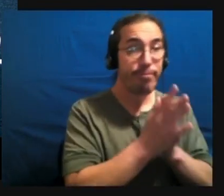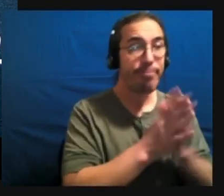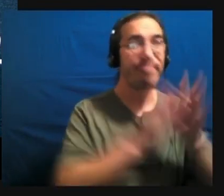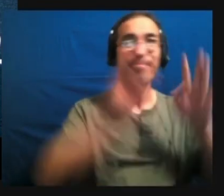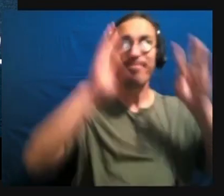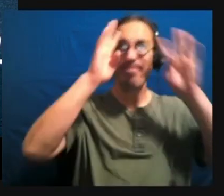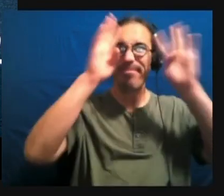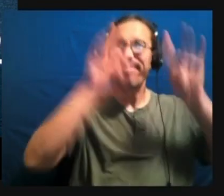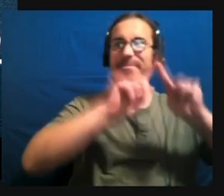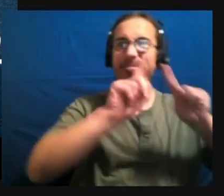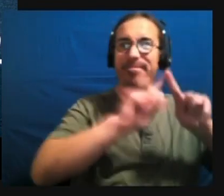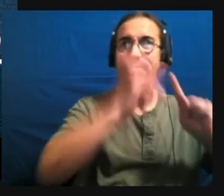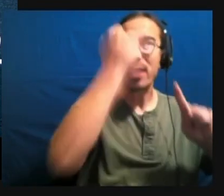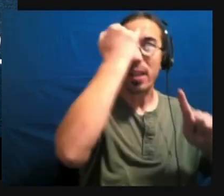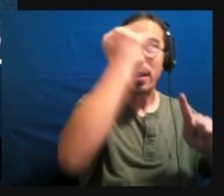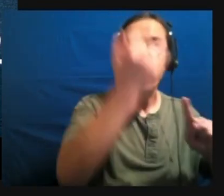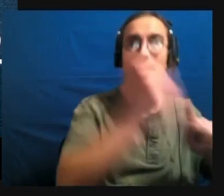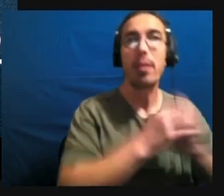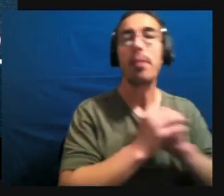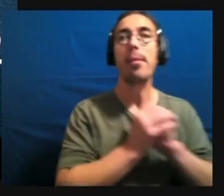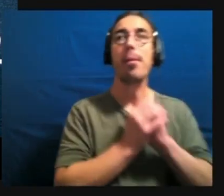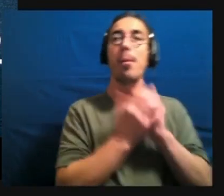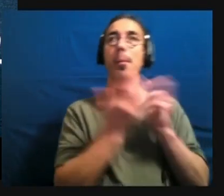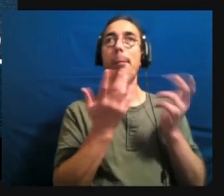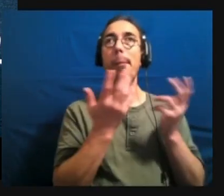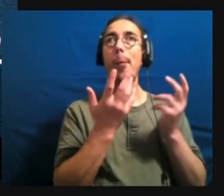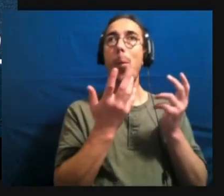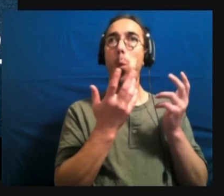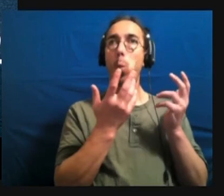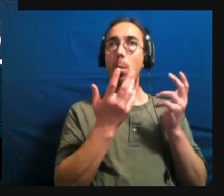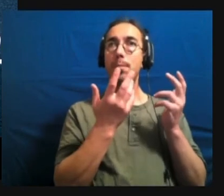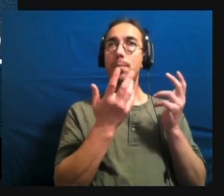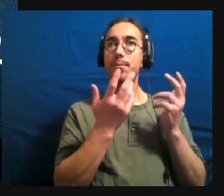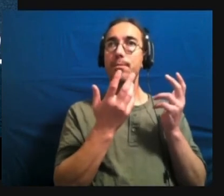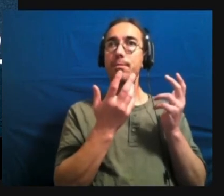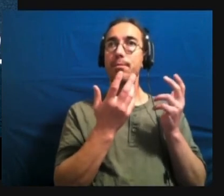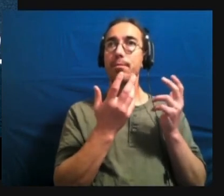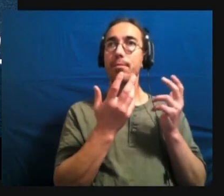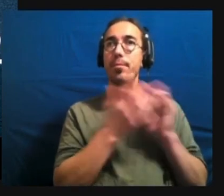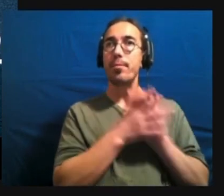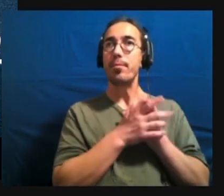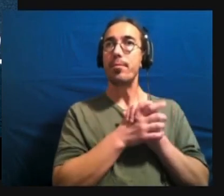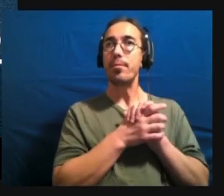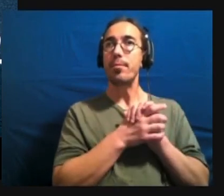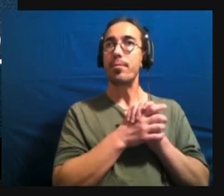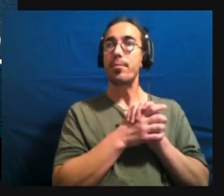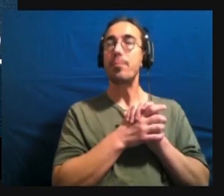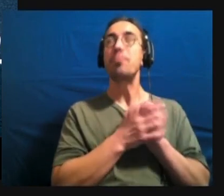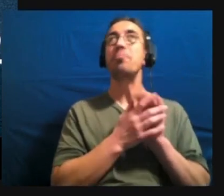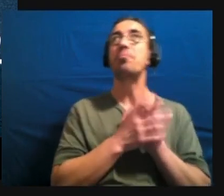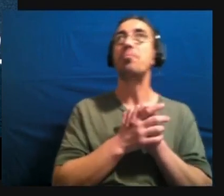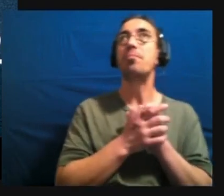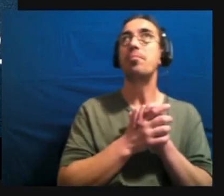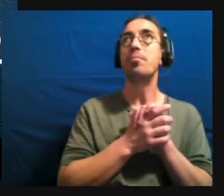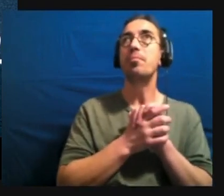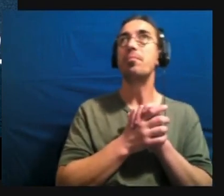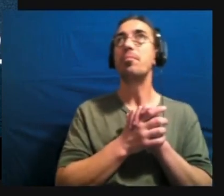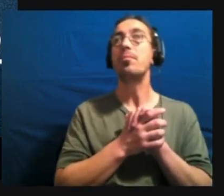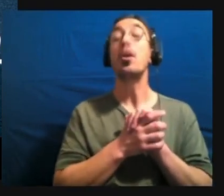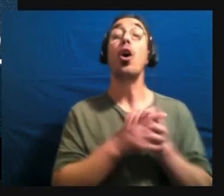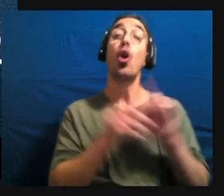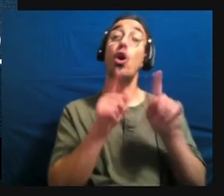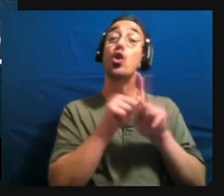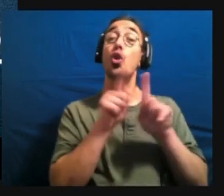you know, in a, uh, lead, lead the charge on new discoveries. Um,